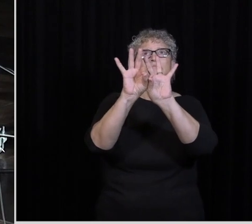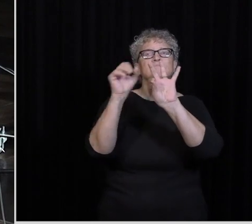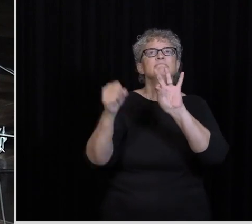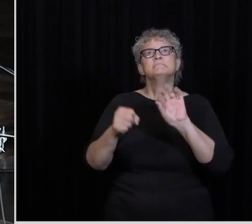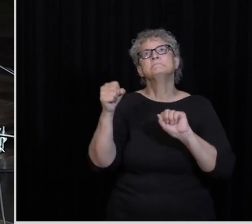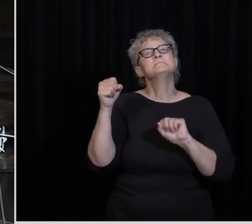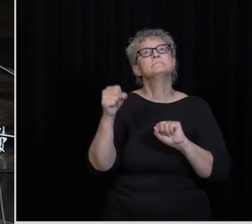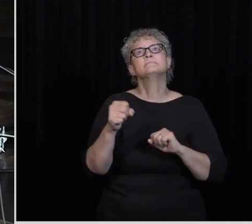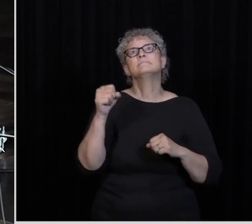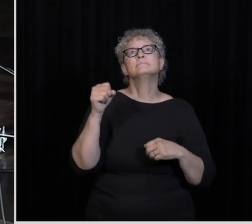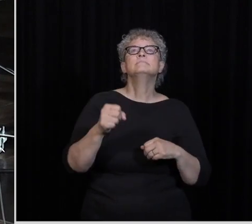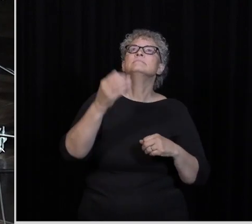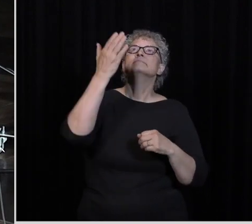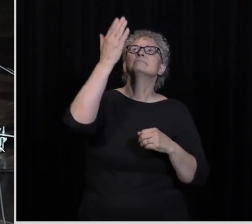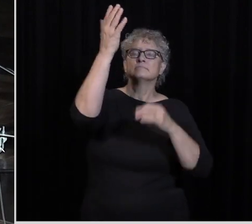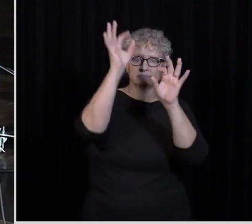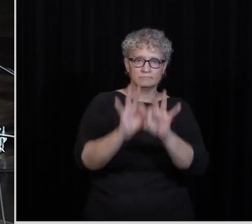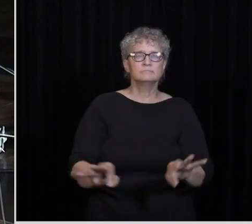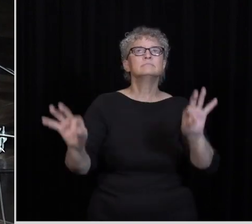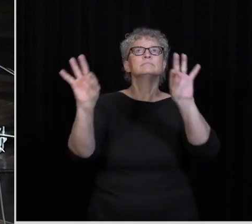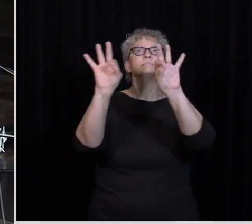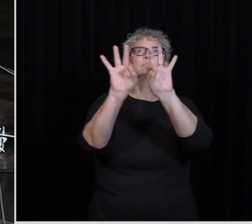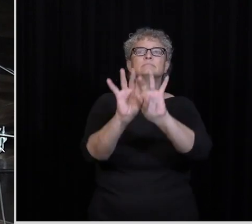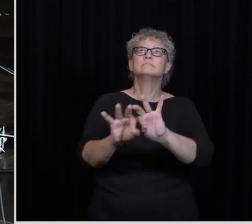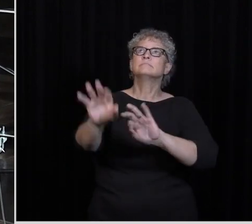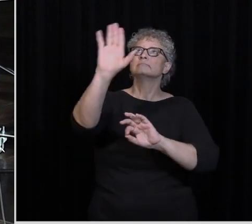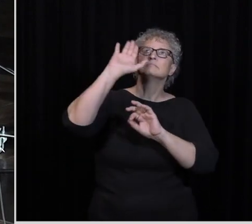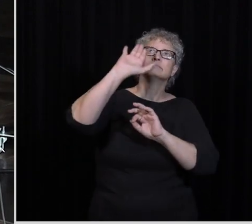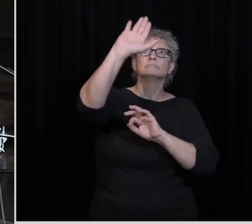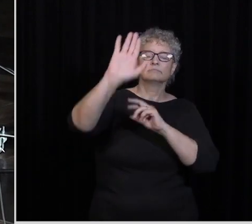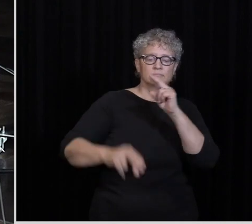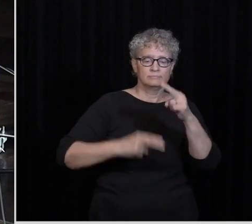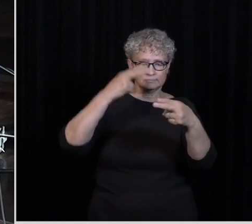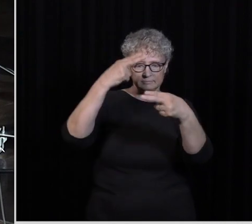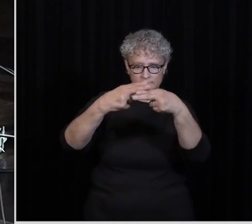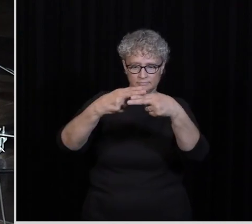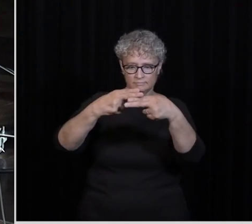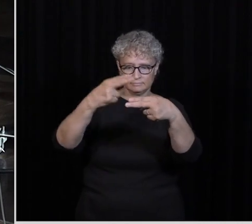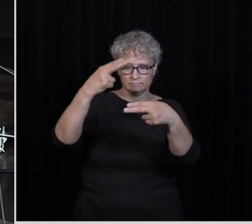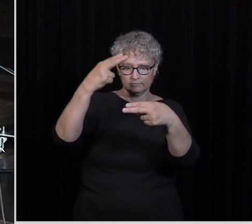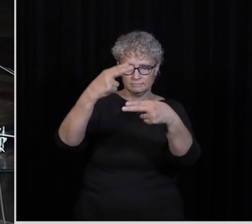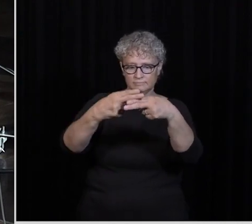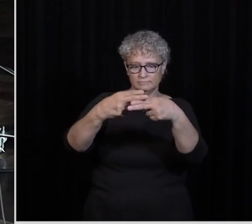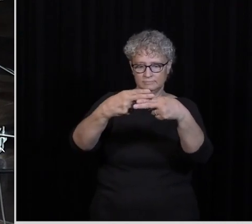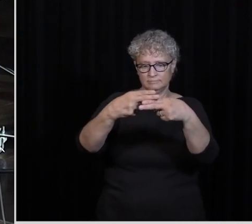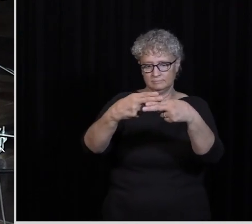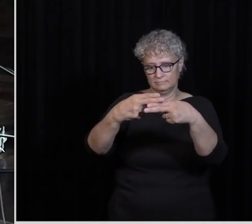your name